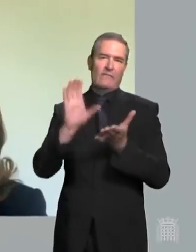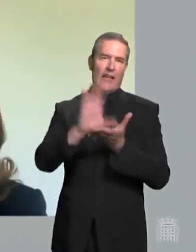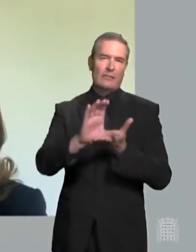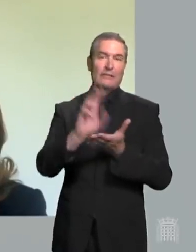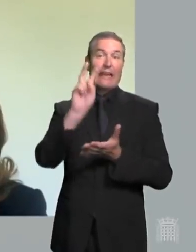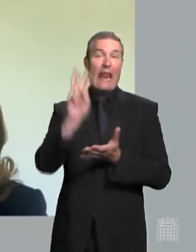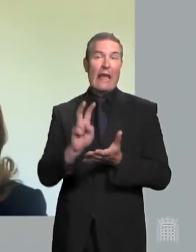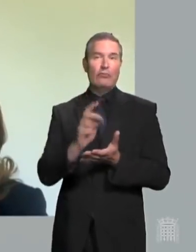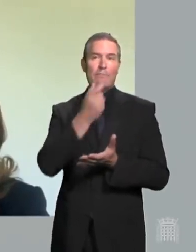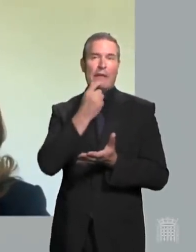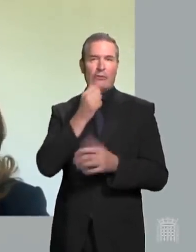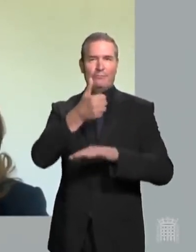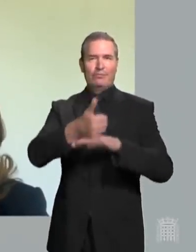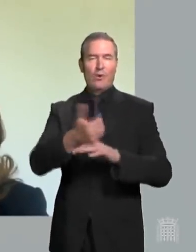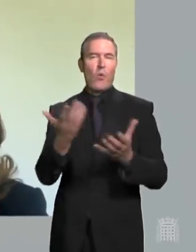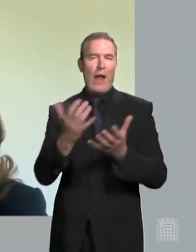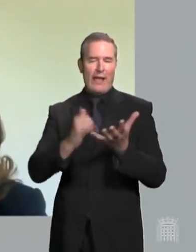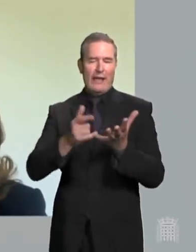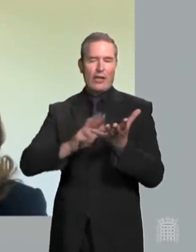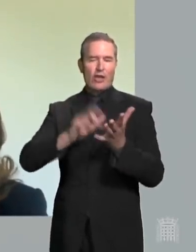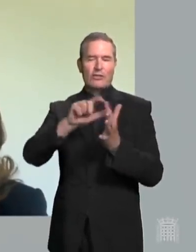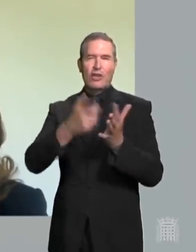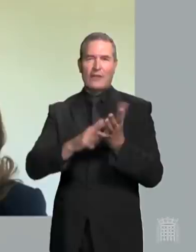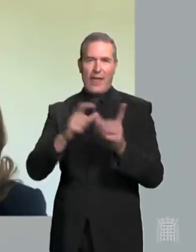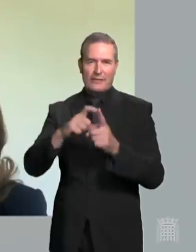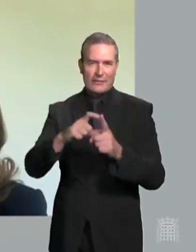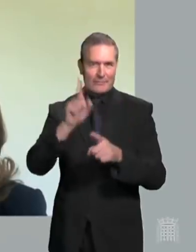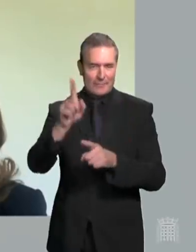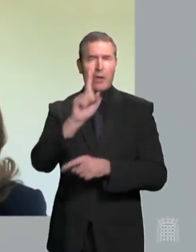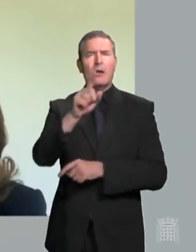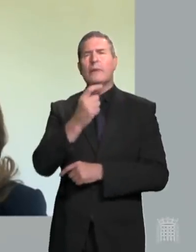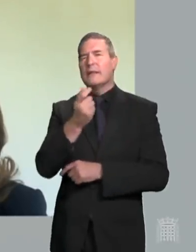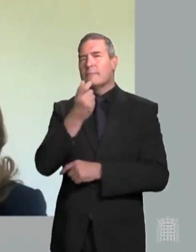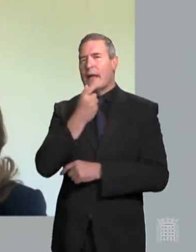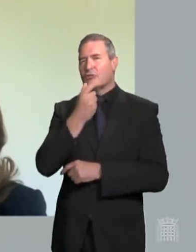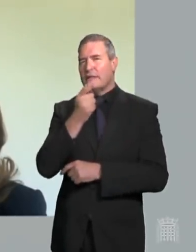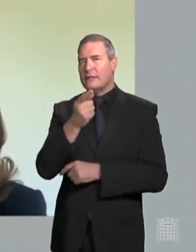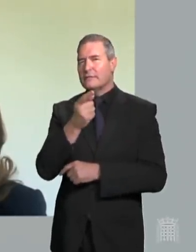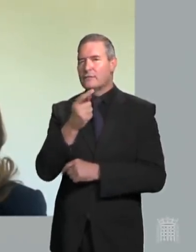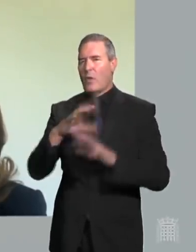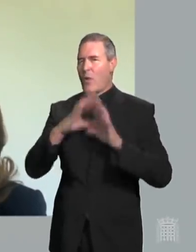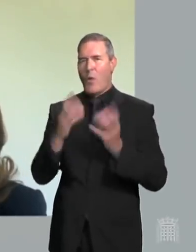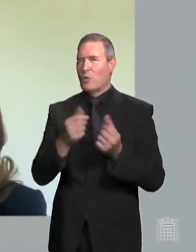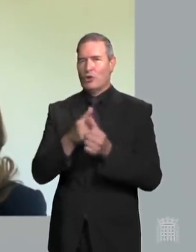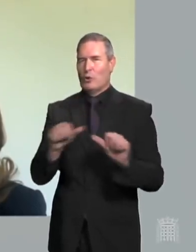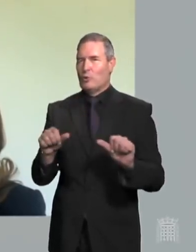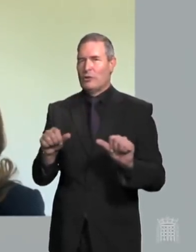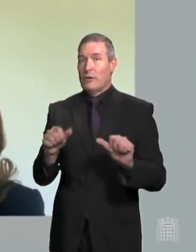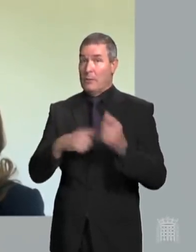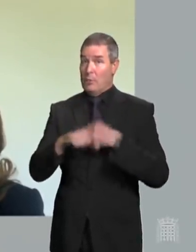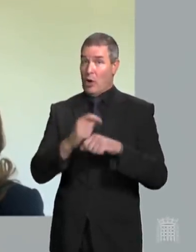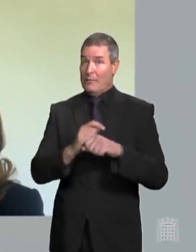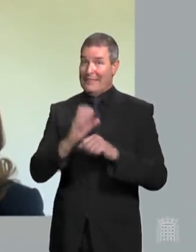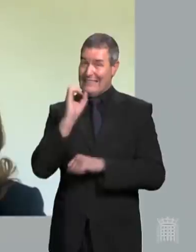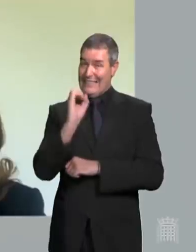gigafactory in Sunderland but does the Prime Minister agree with me that batteries are only part of the solution in pursuit of net zero by